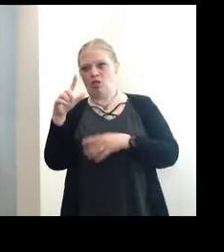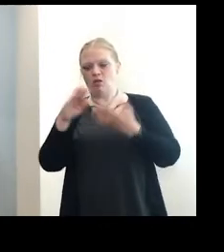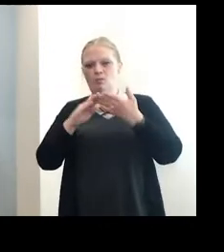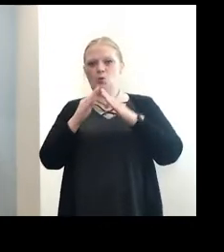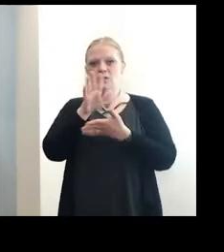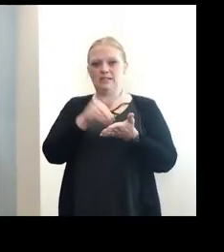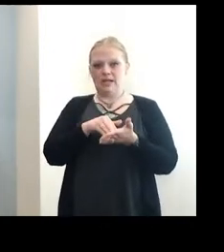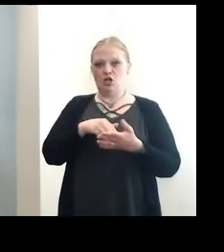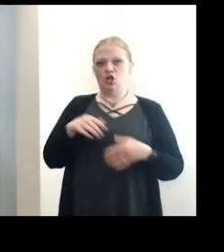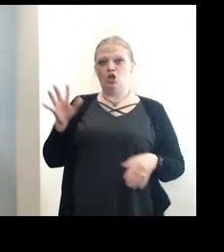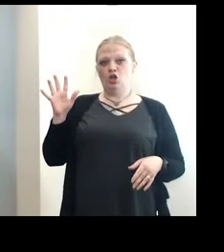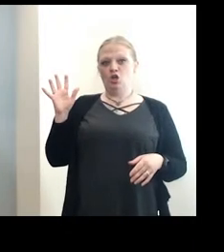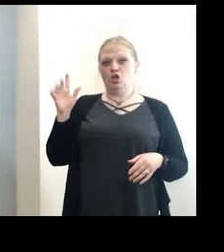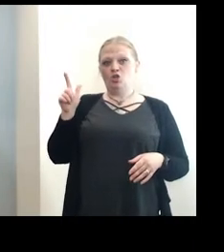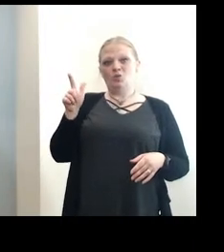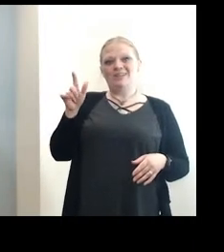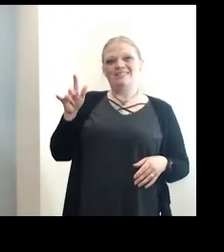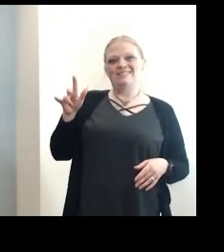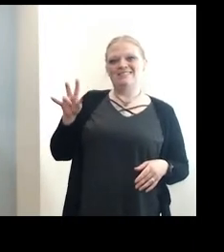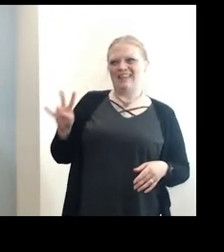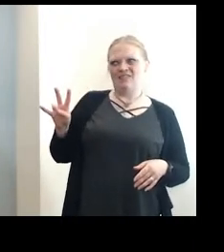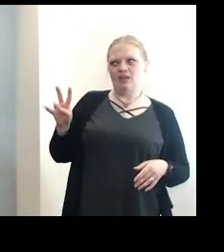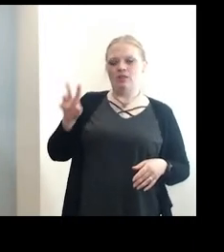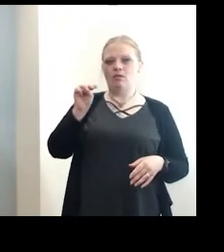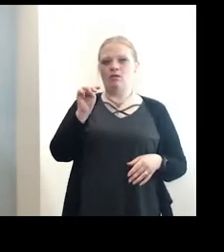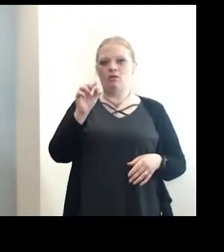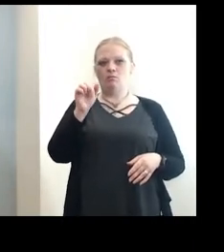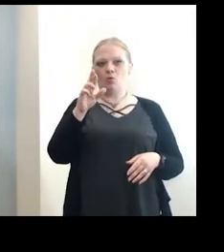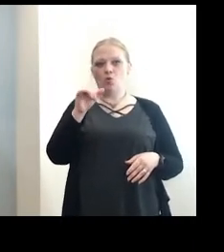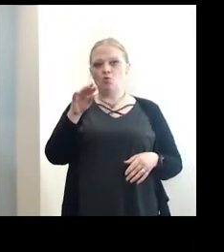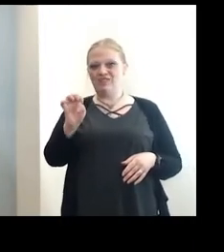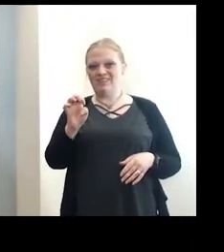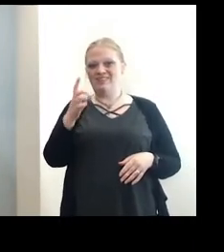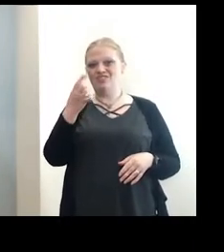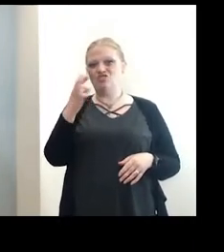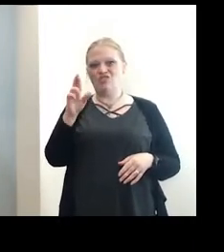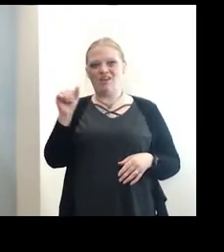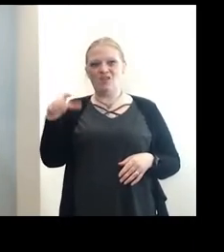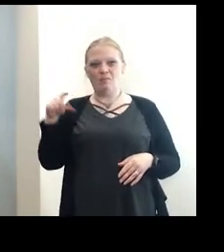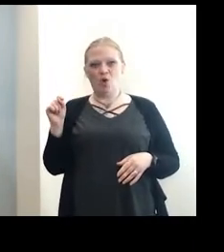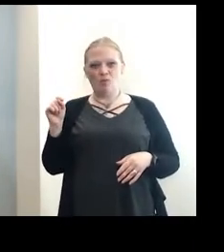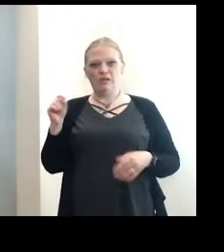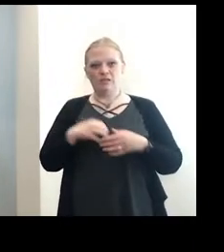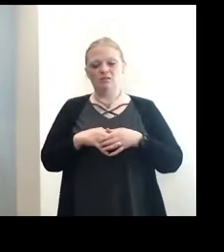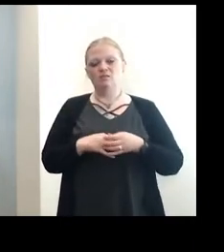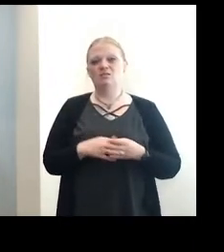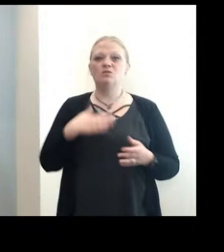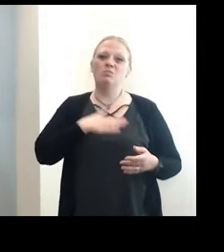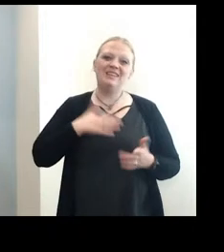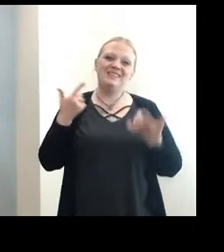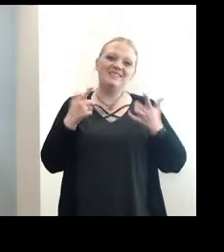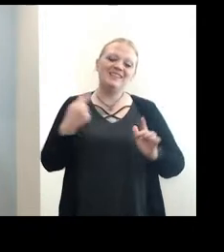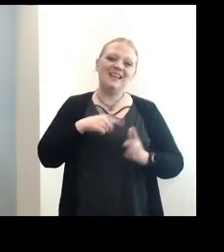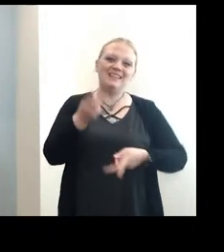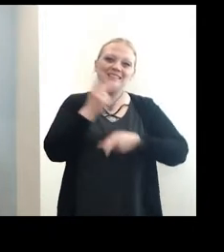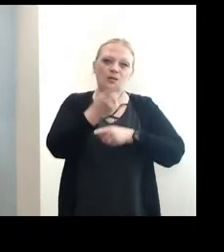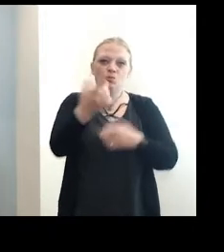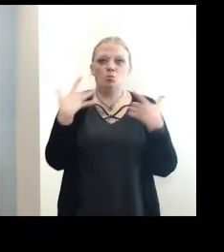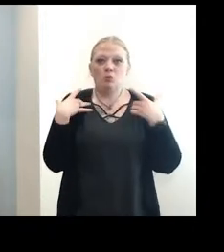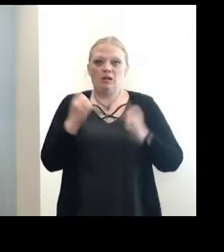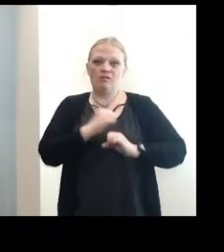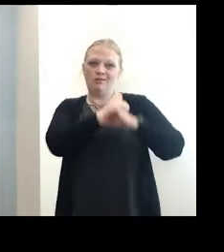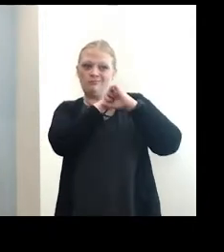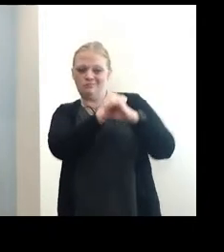25th, we're going to be at the Marine Drive Apartments. So please, let us vaccinate. Let us keep you healthy and protected